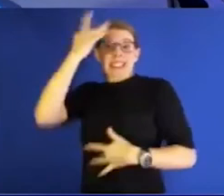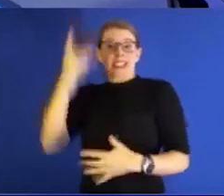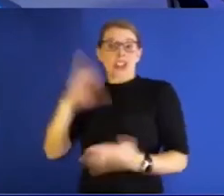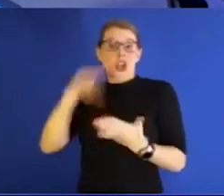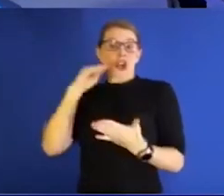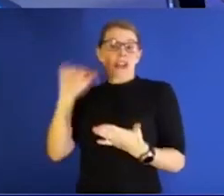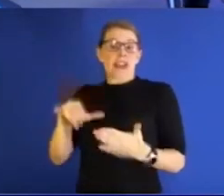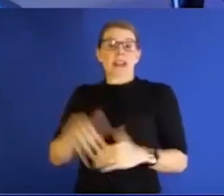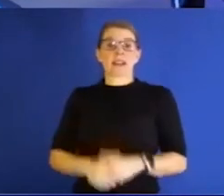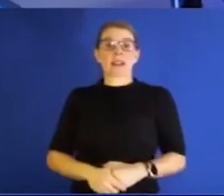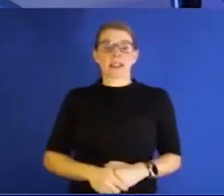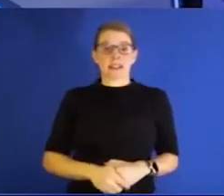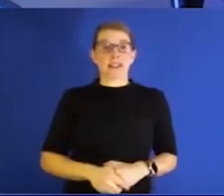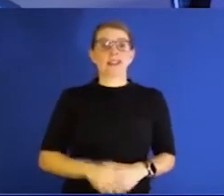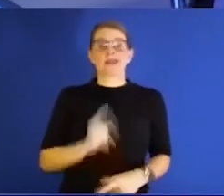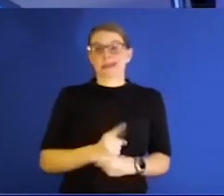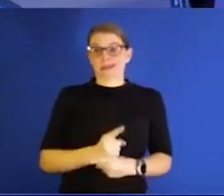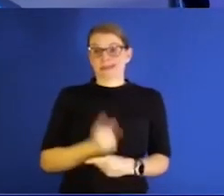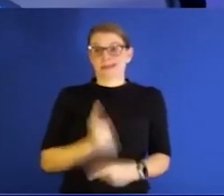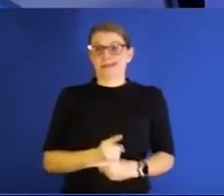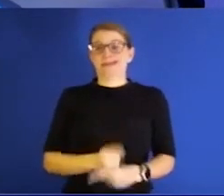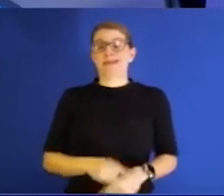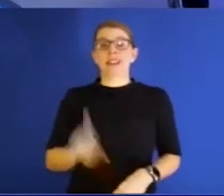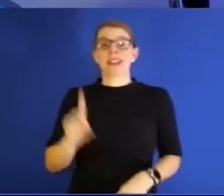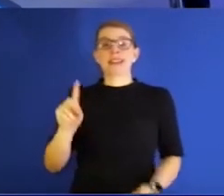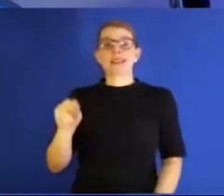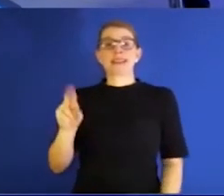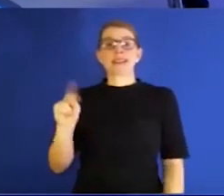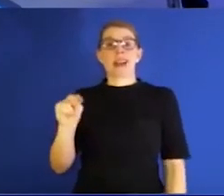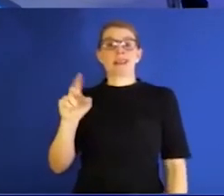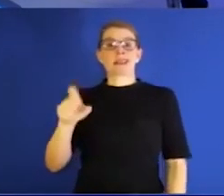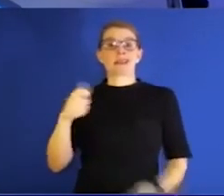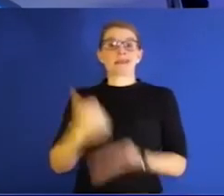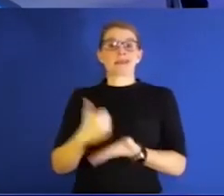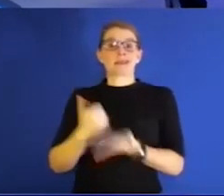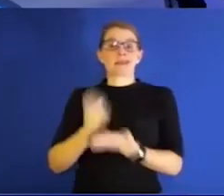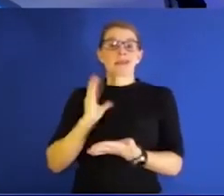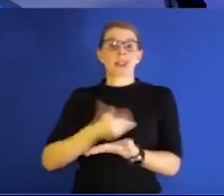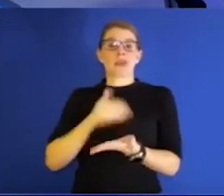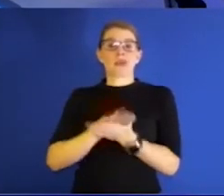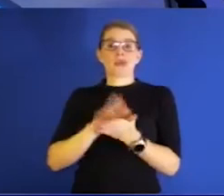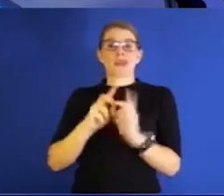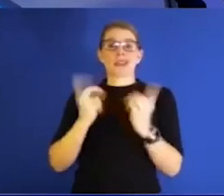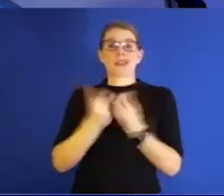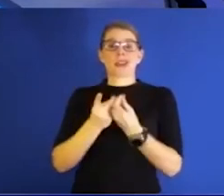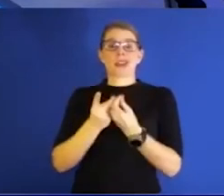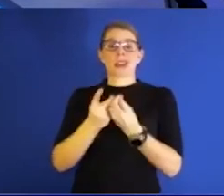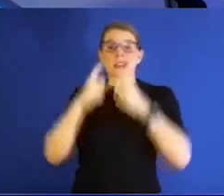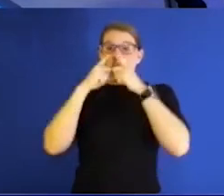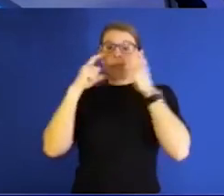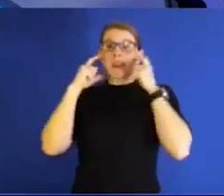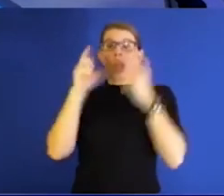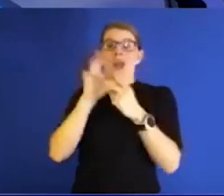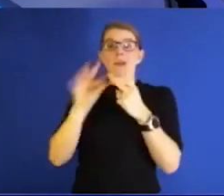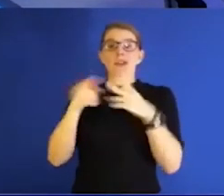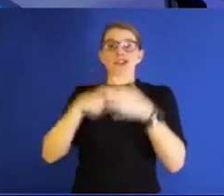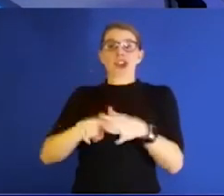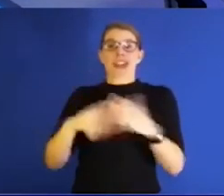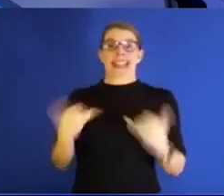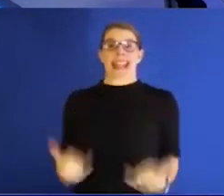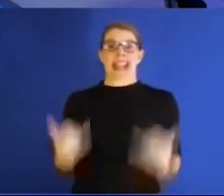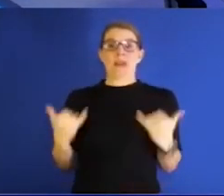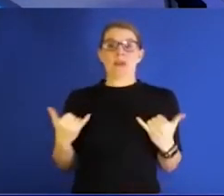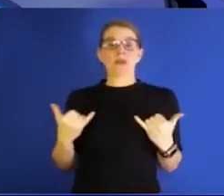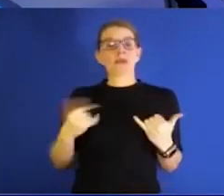Stay home when you're sick. Don needs some help. Our school district chose to make masking optional effective immediately. Can you give us some